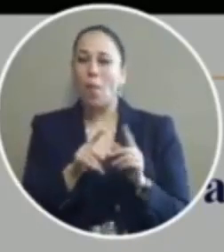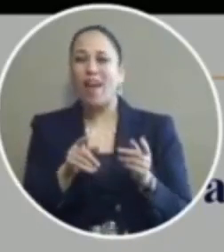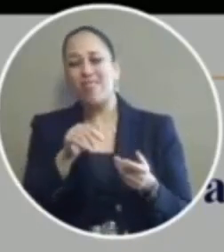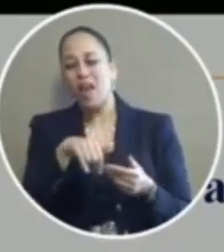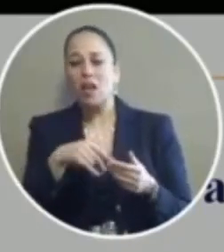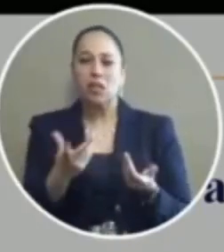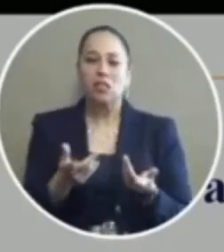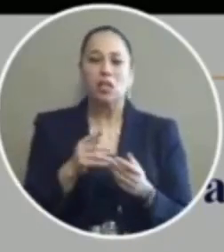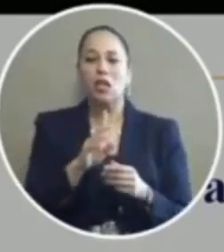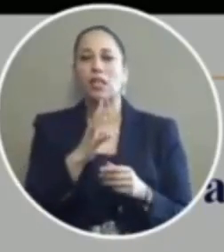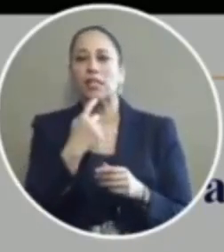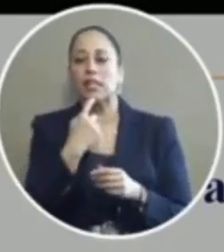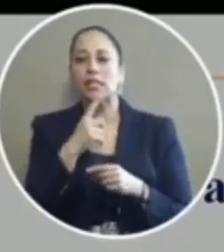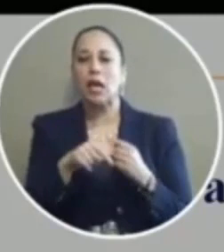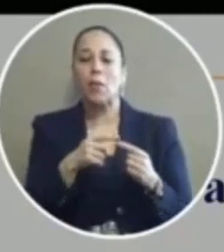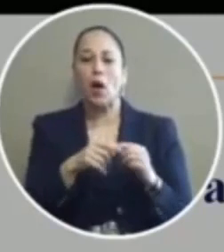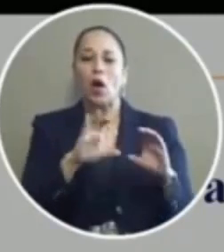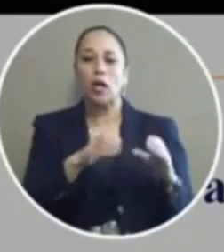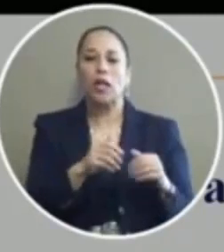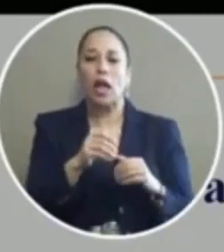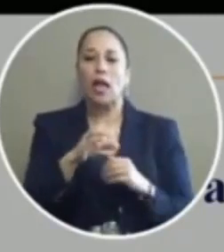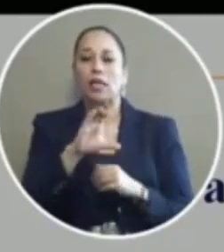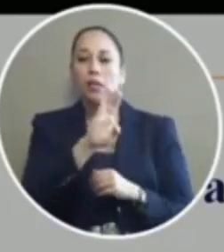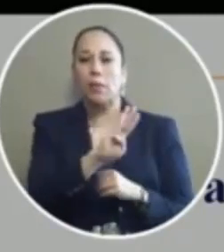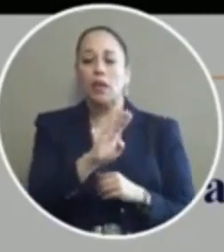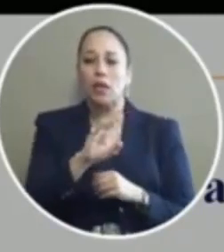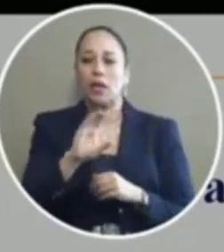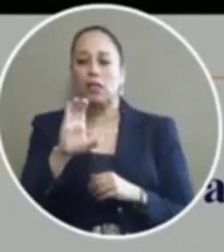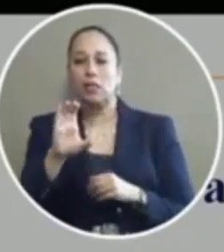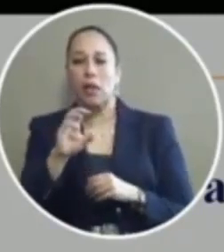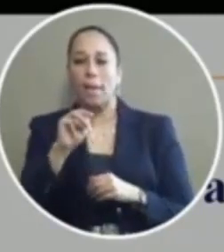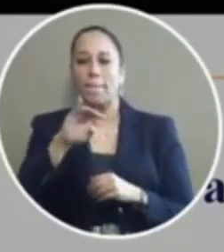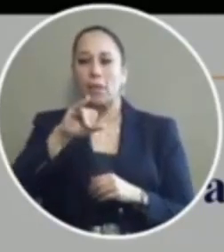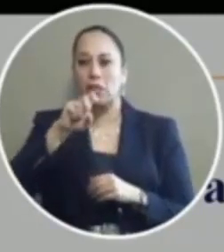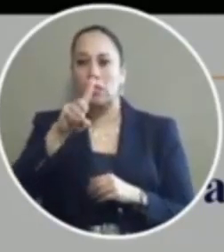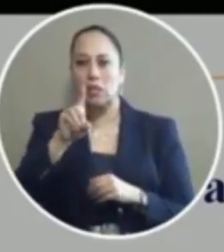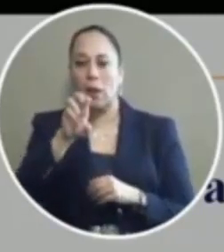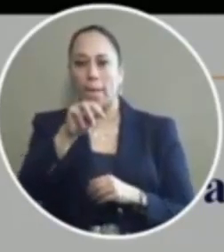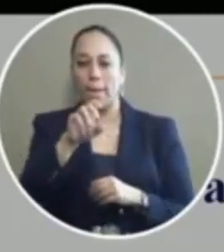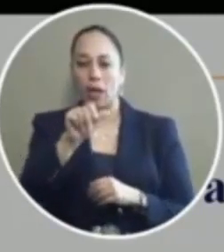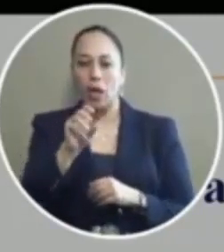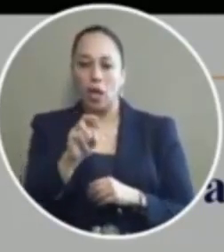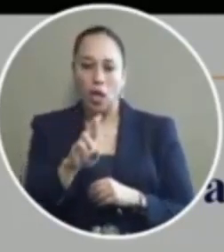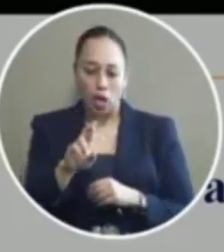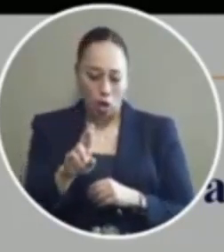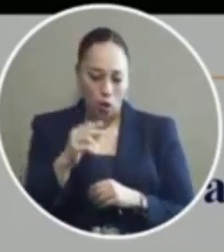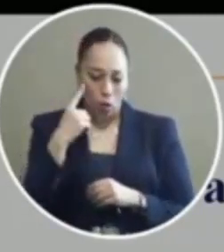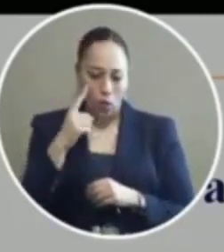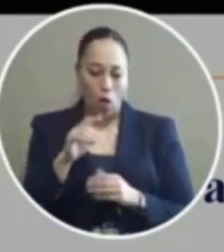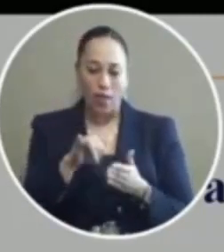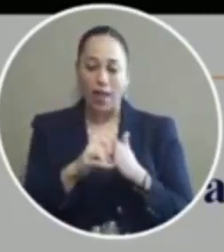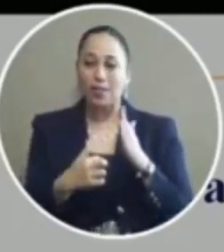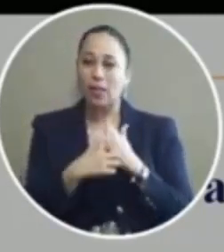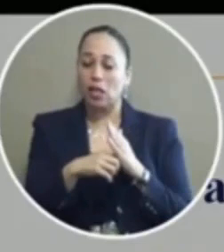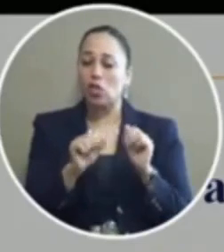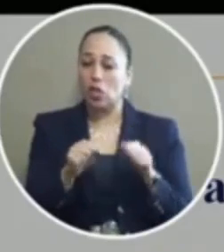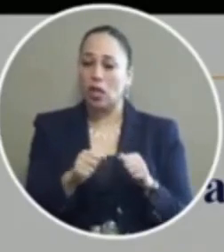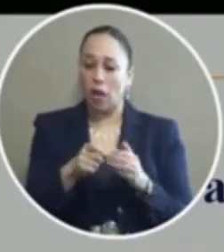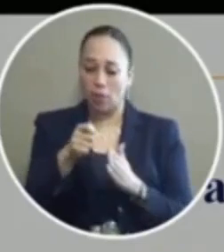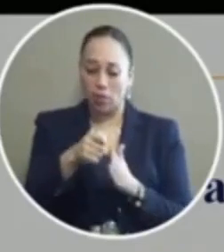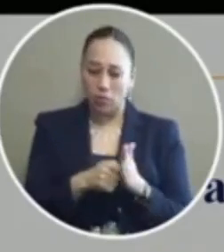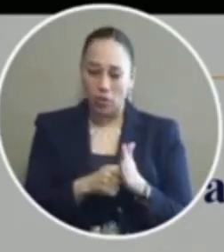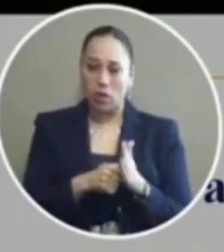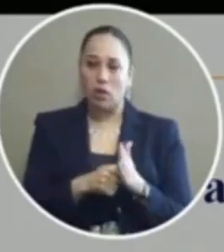talks about the fact that class A or class B misdemeanors instead of taking a person before a magistrate a citation can be issued